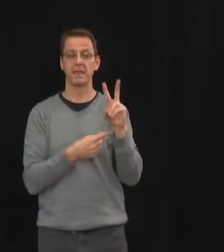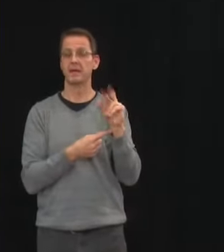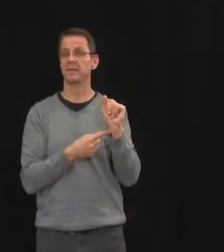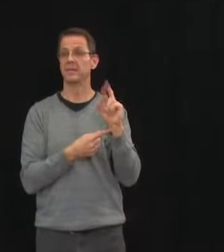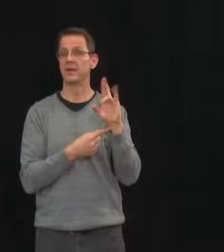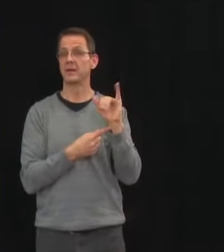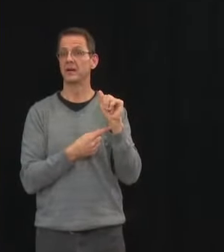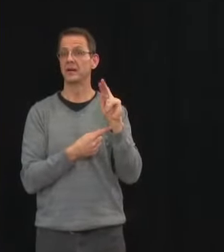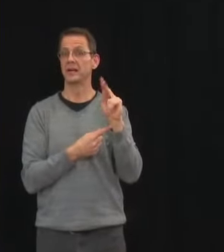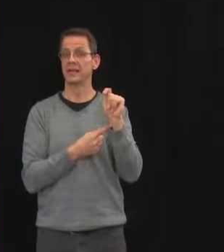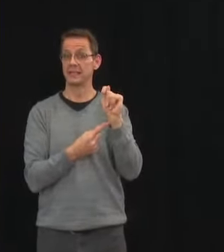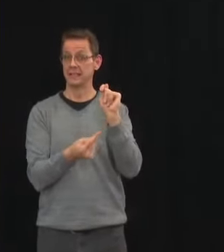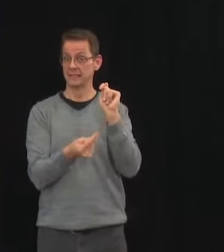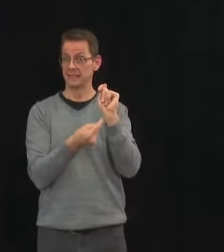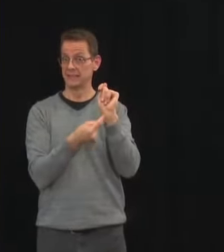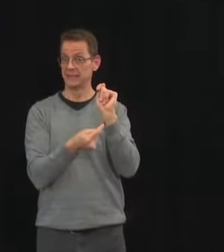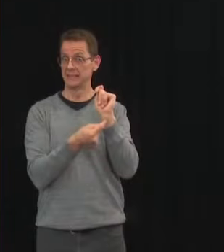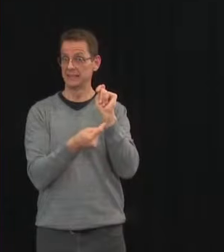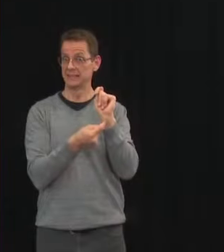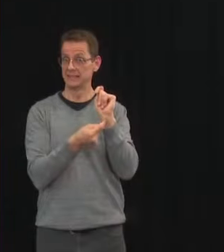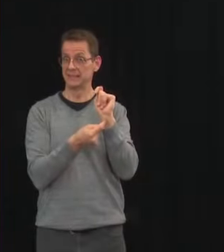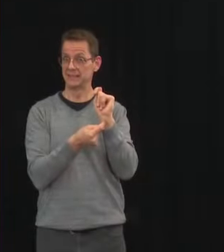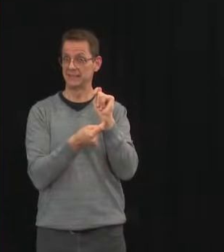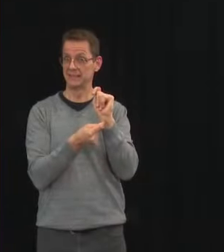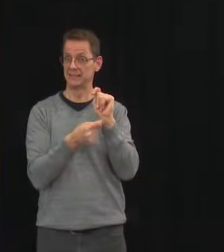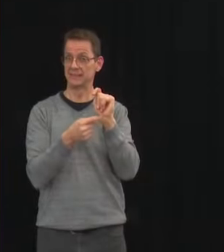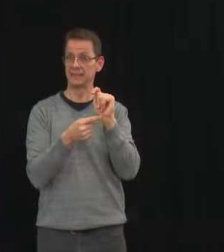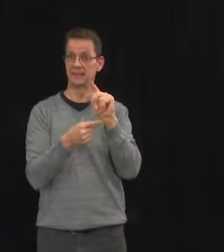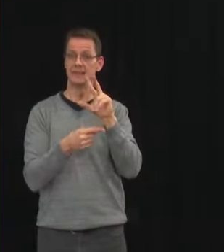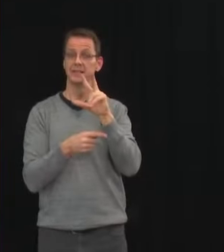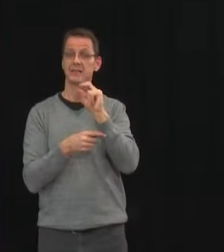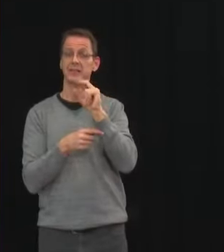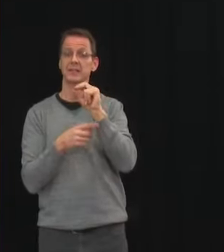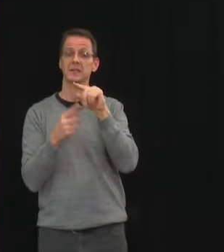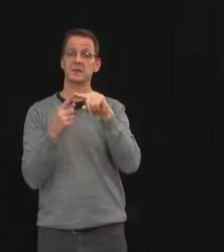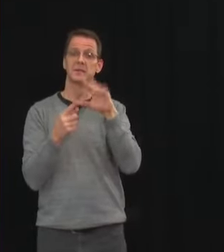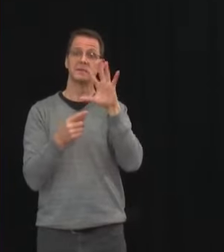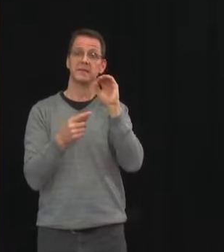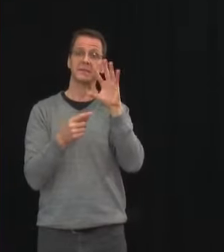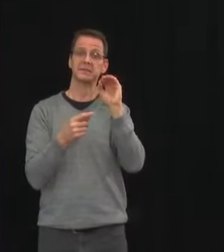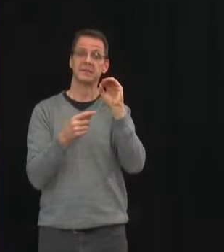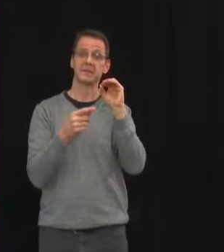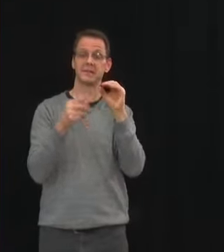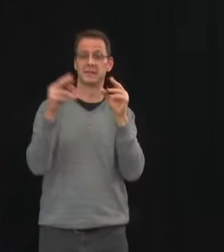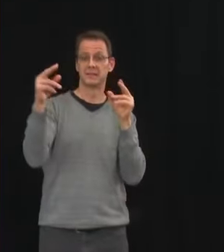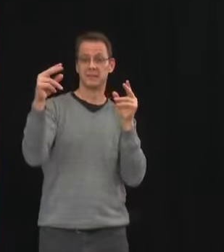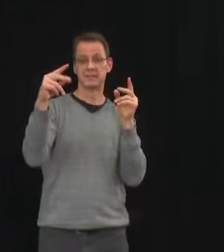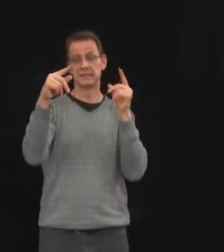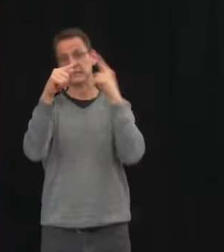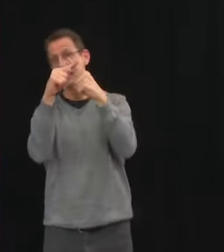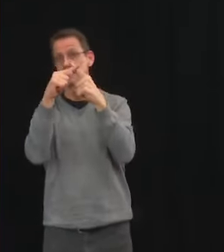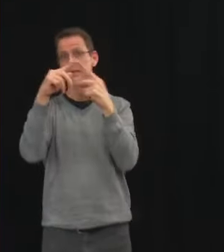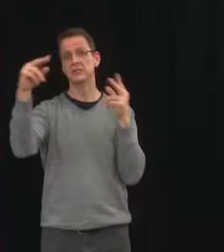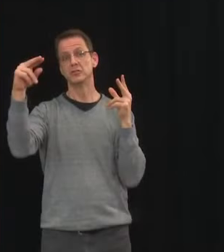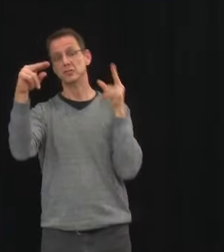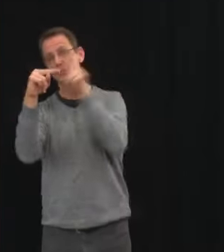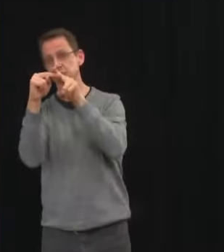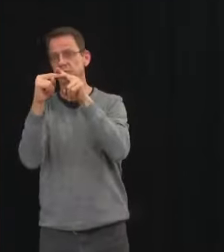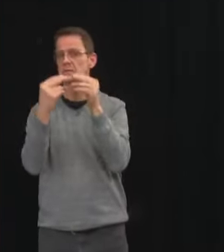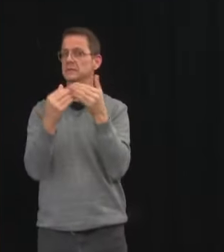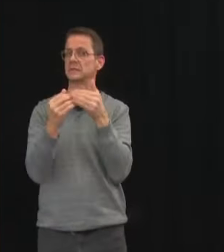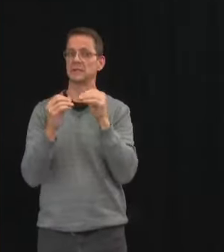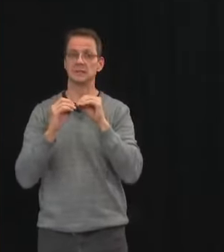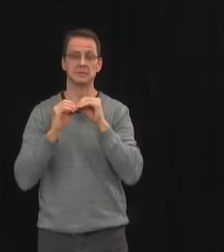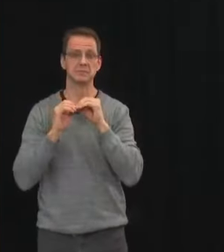more infectious than the current strain. And now that the variants are in Alberta, we have to be even more vigilant even as we